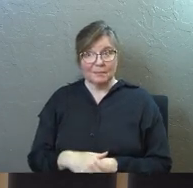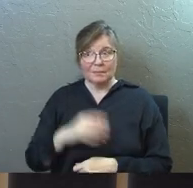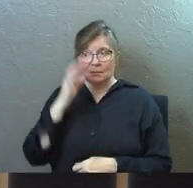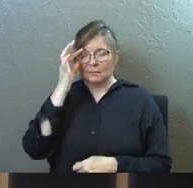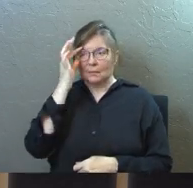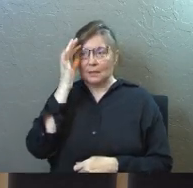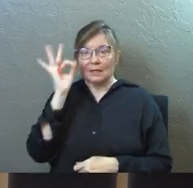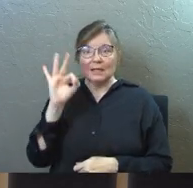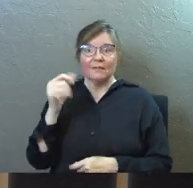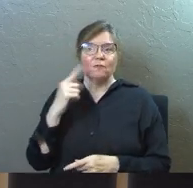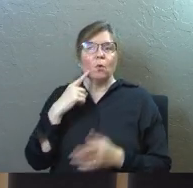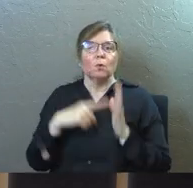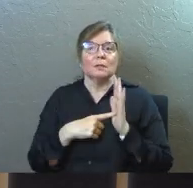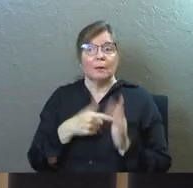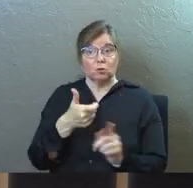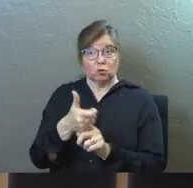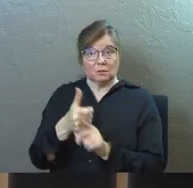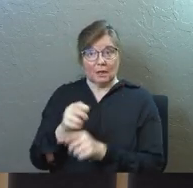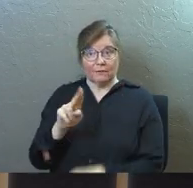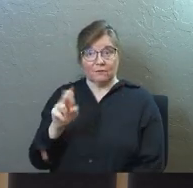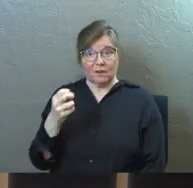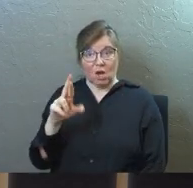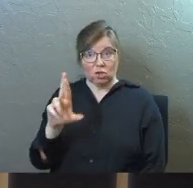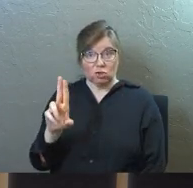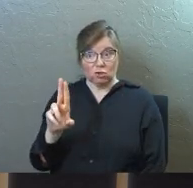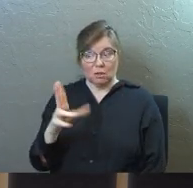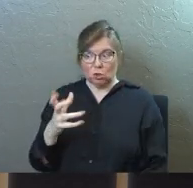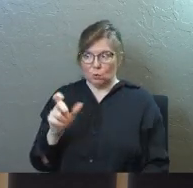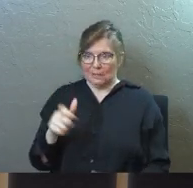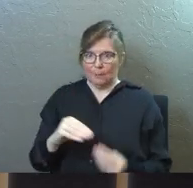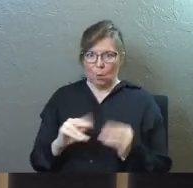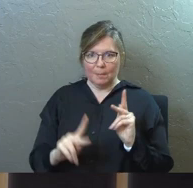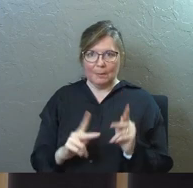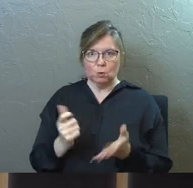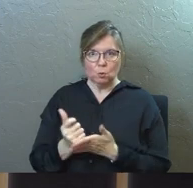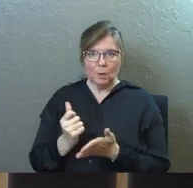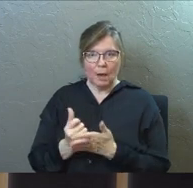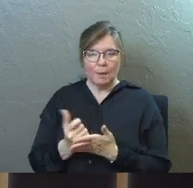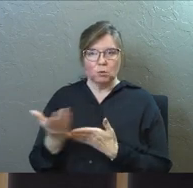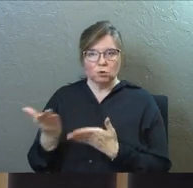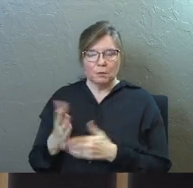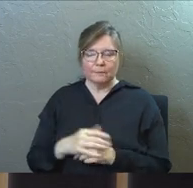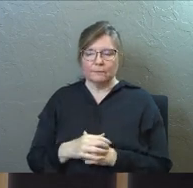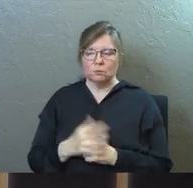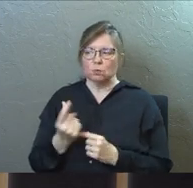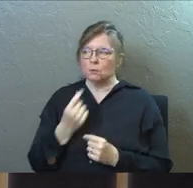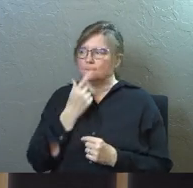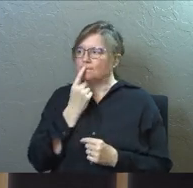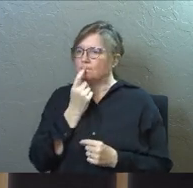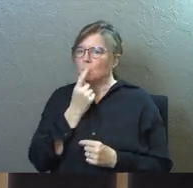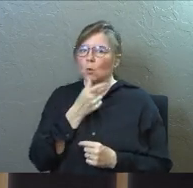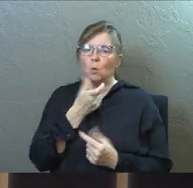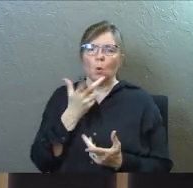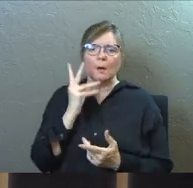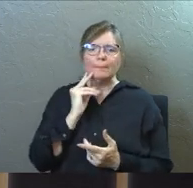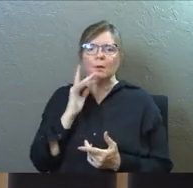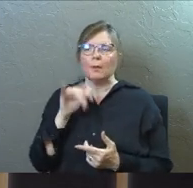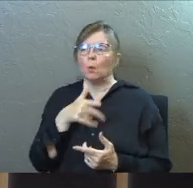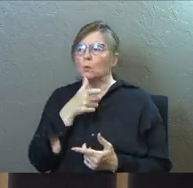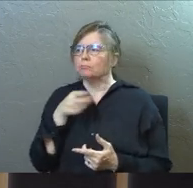If you're an usher and you need more ushers, guess what you want to do? You want to go ask some people who've ushered before.